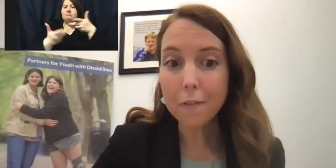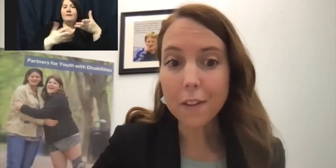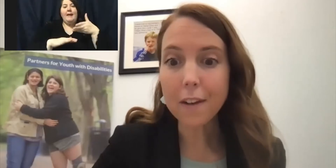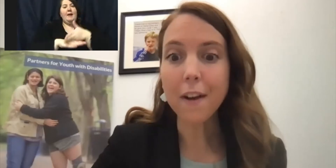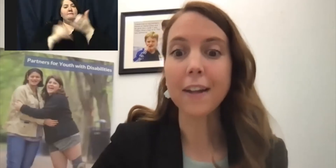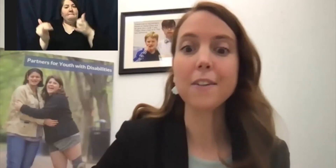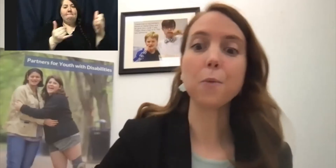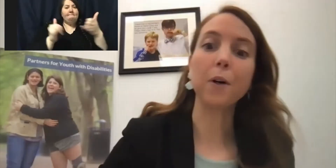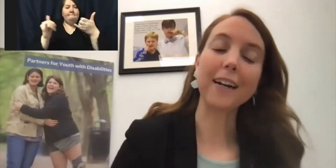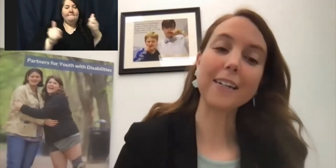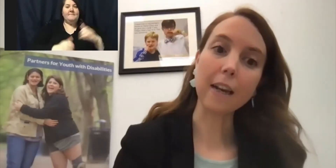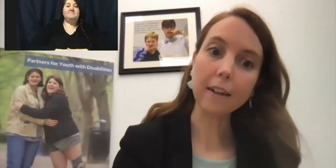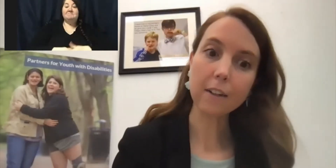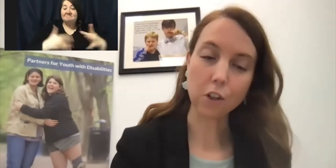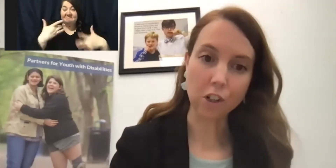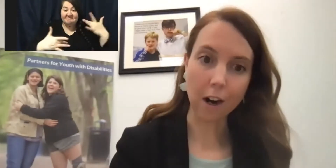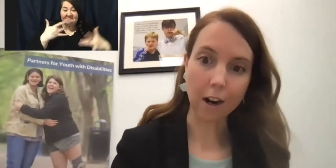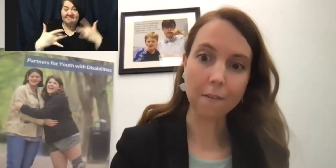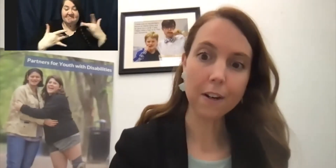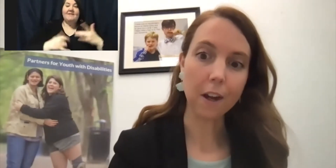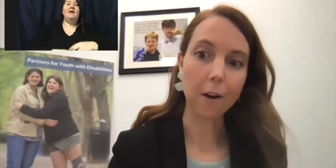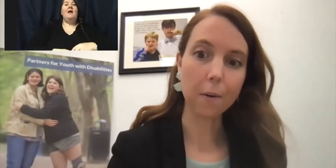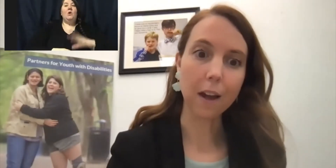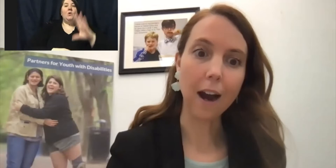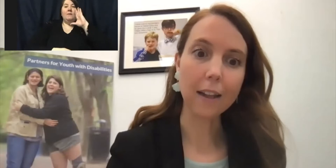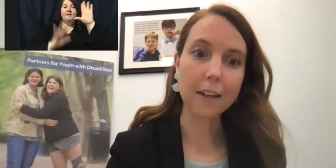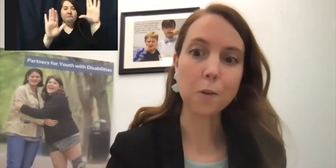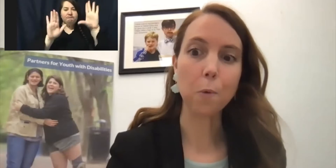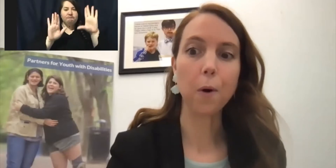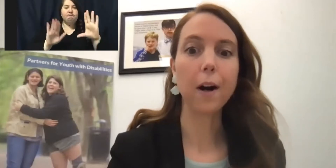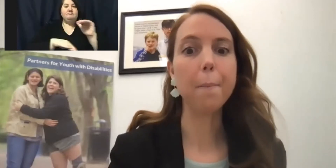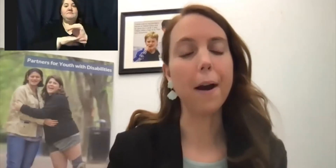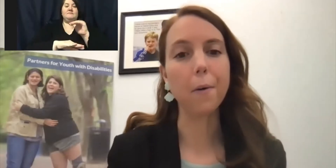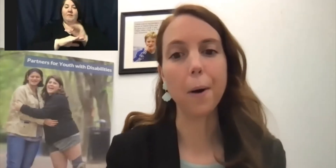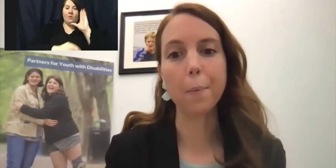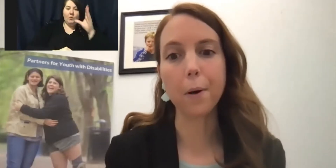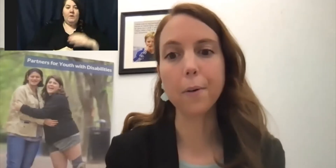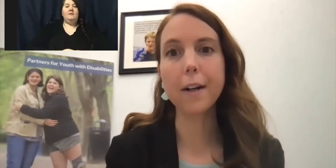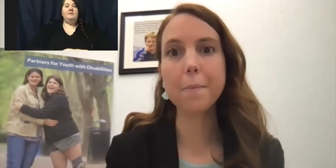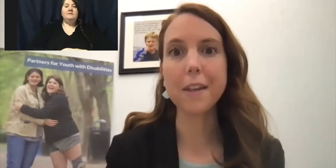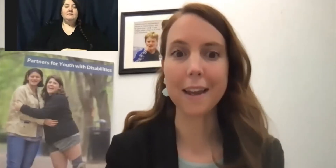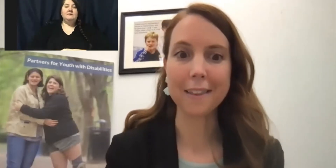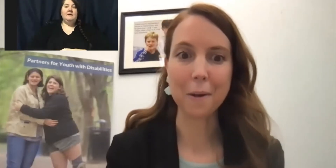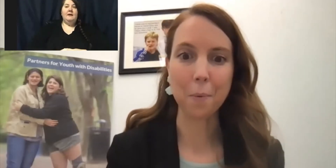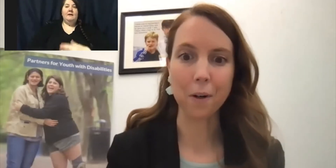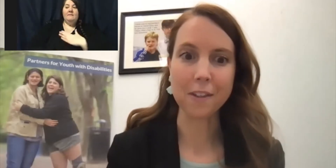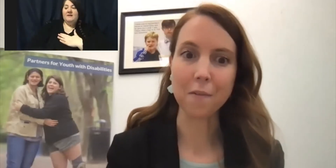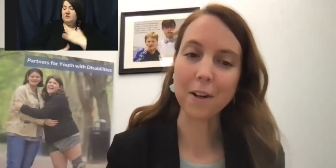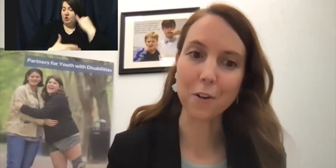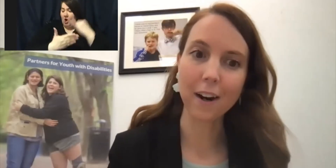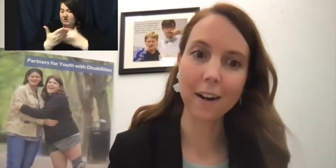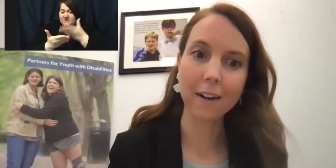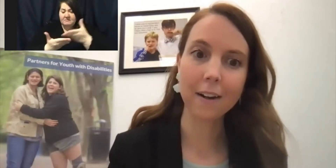off the event, we're excited to share a video that highlights more about our programs and the importance